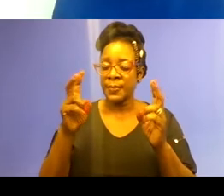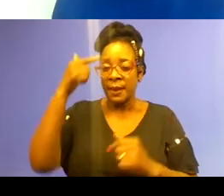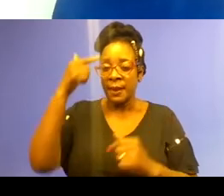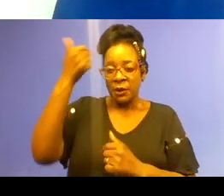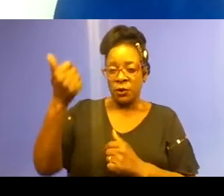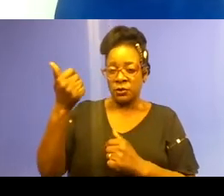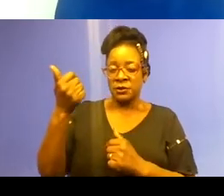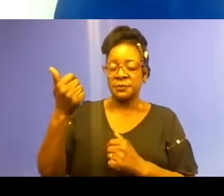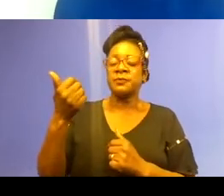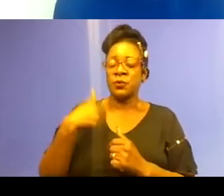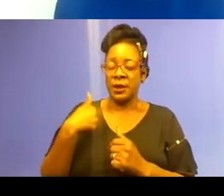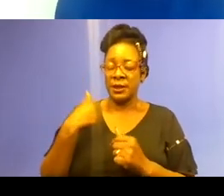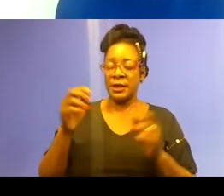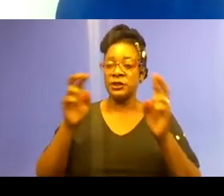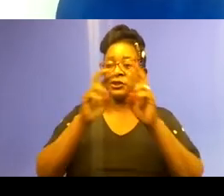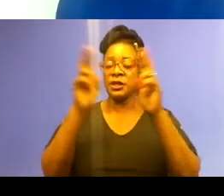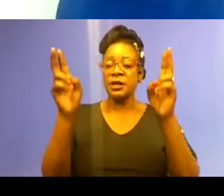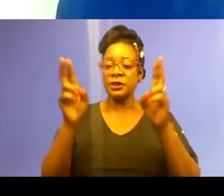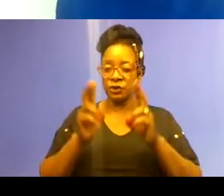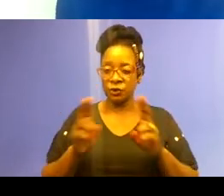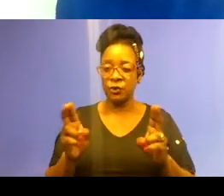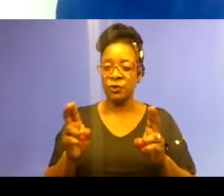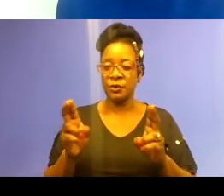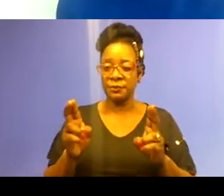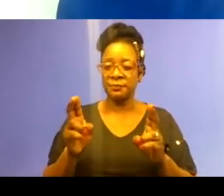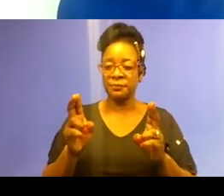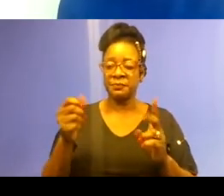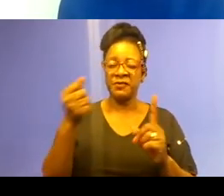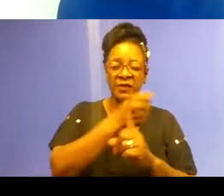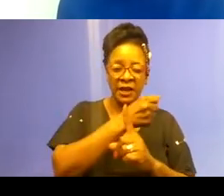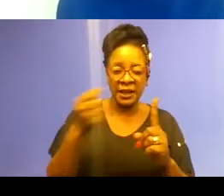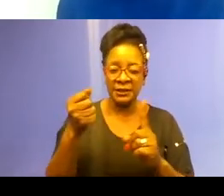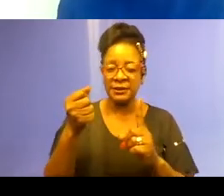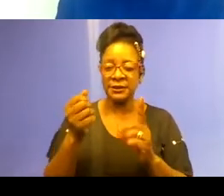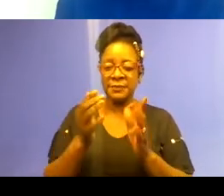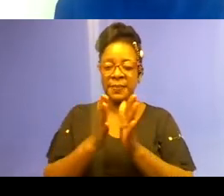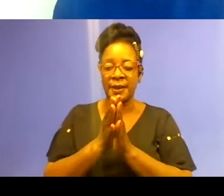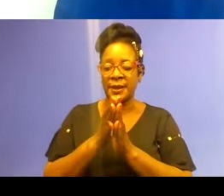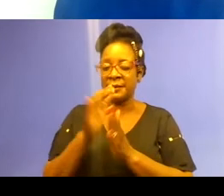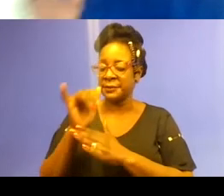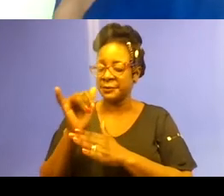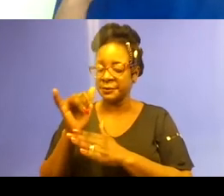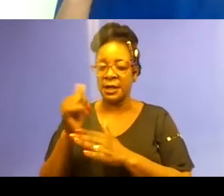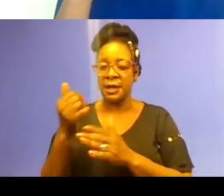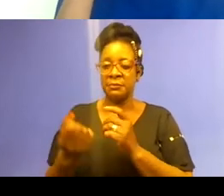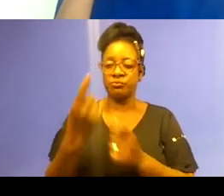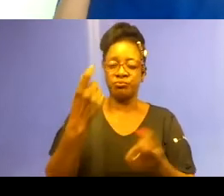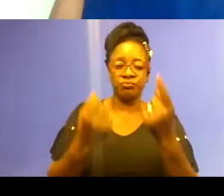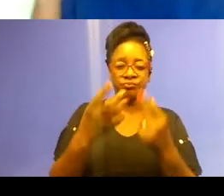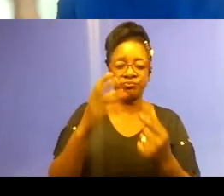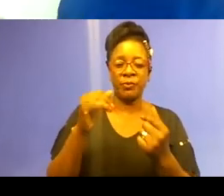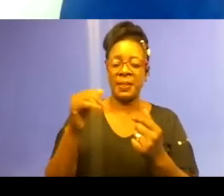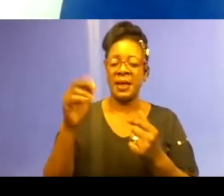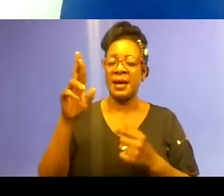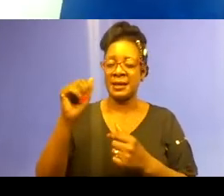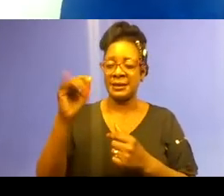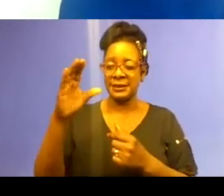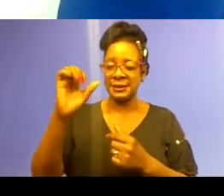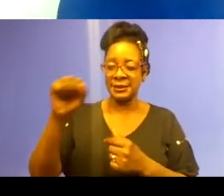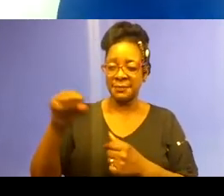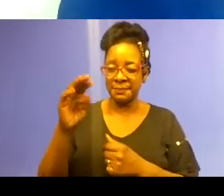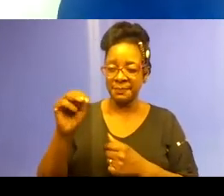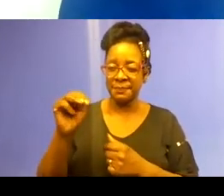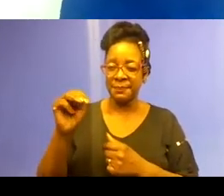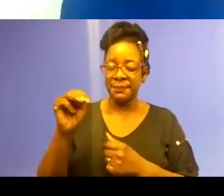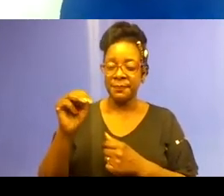There have been both violent and nonviolent uprisings in response to racism. And around this time last